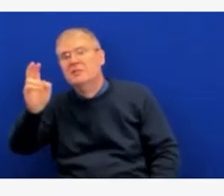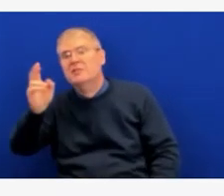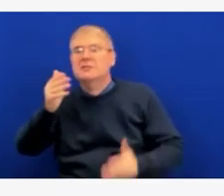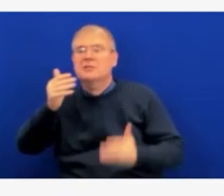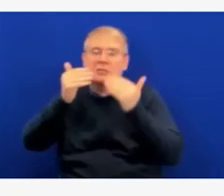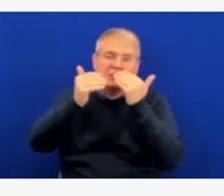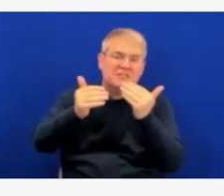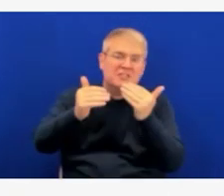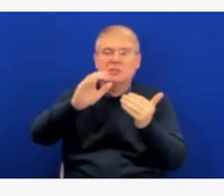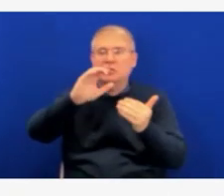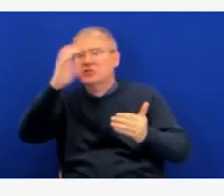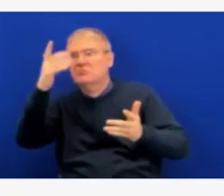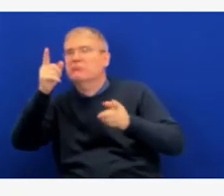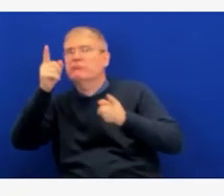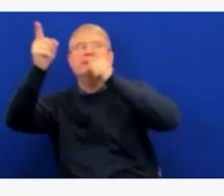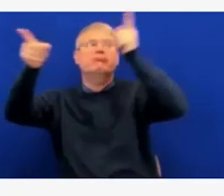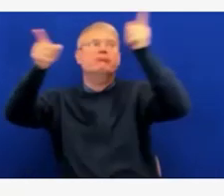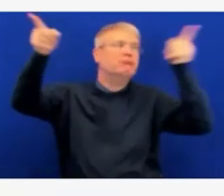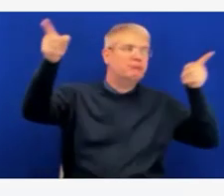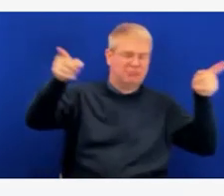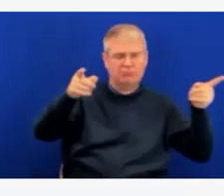booster responses are actually a little quicker.